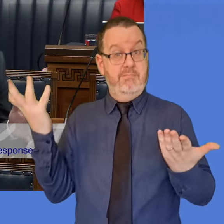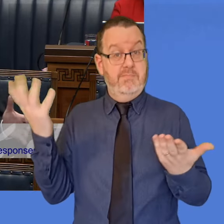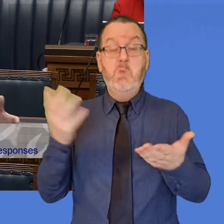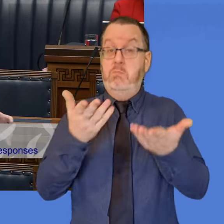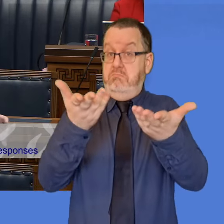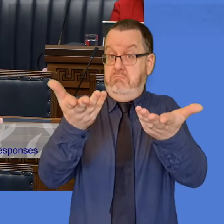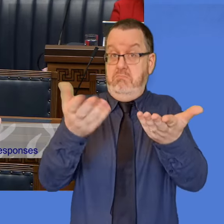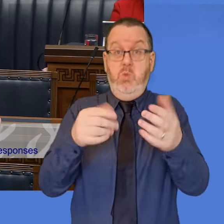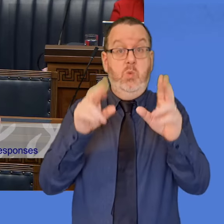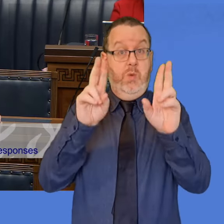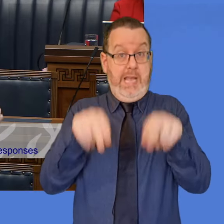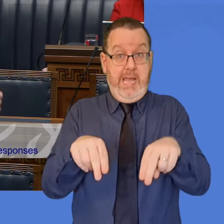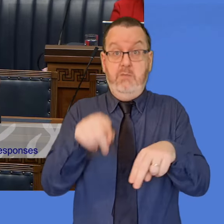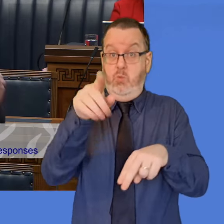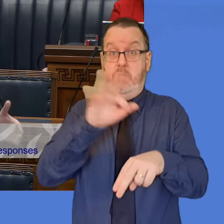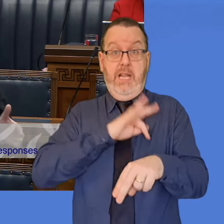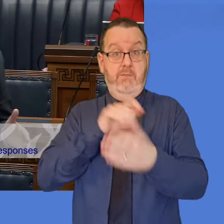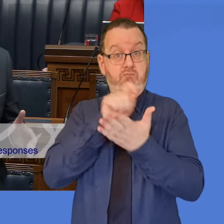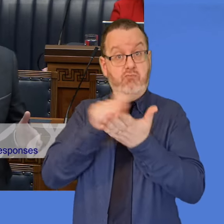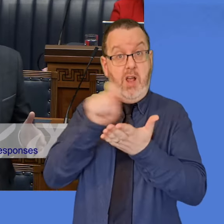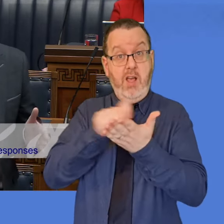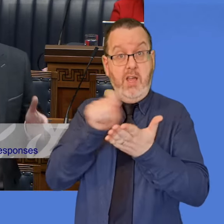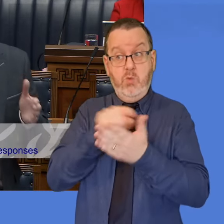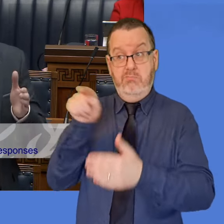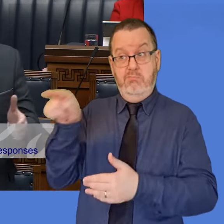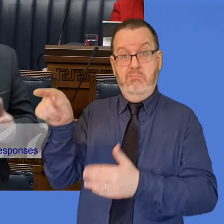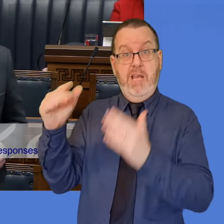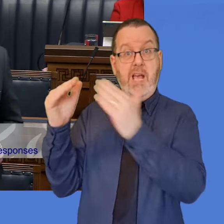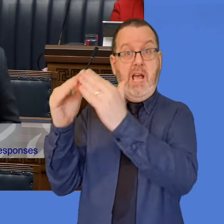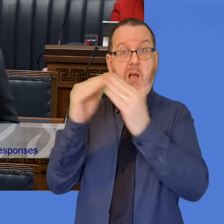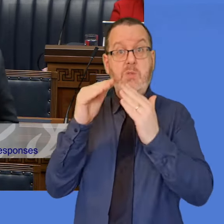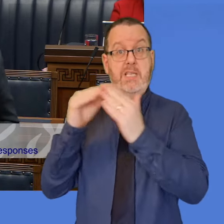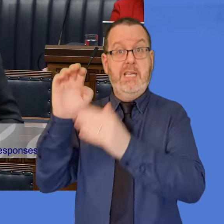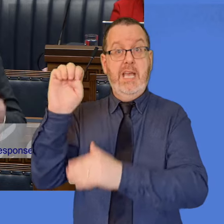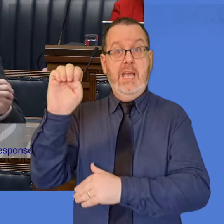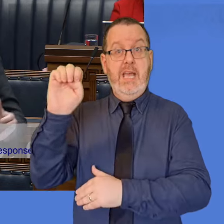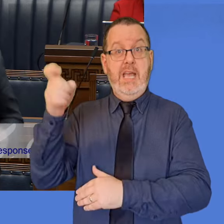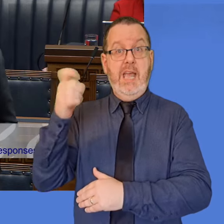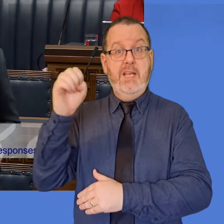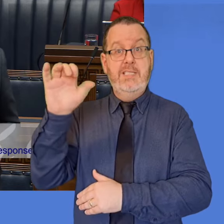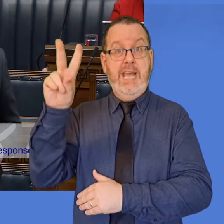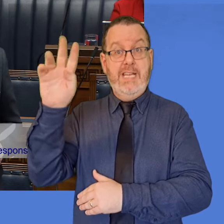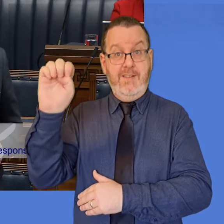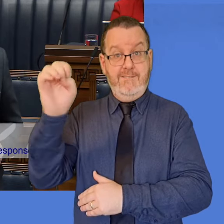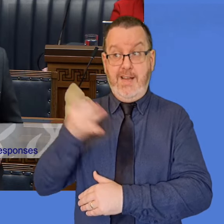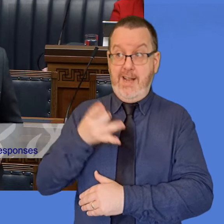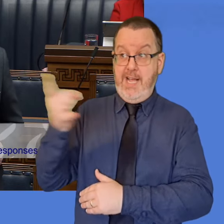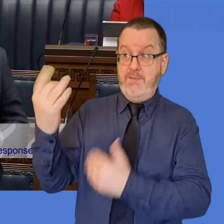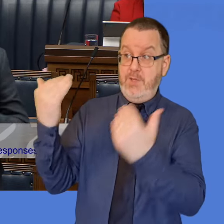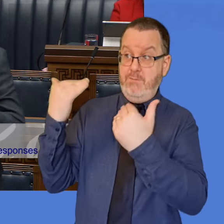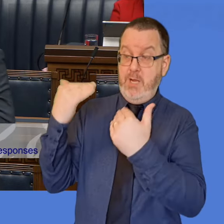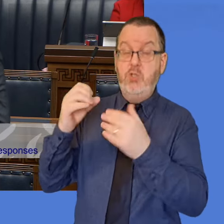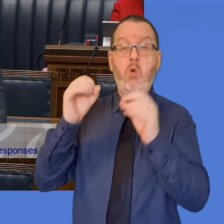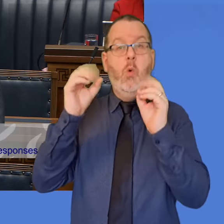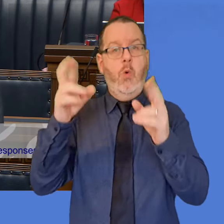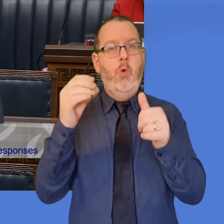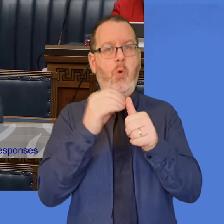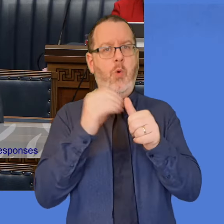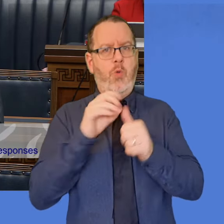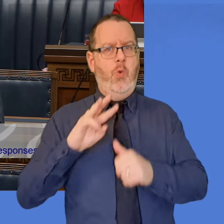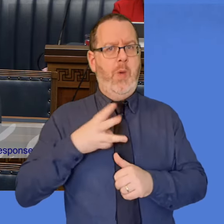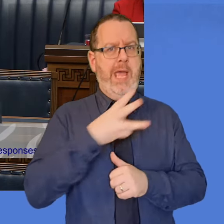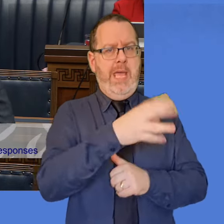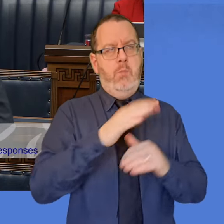can either take the approach of writing to the Housing Executive and asking for the information, or he can go down